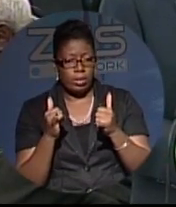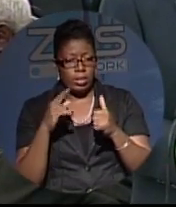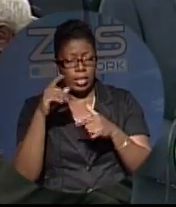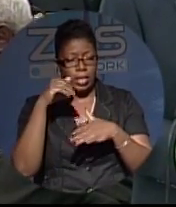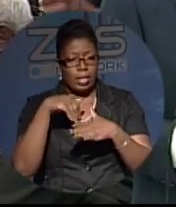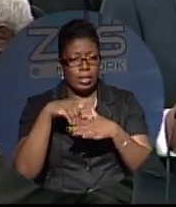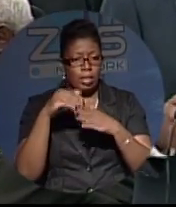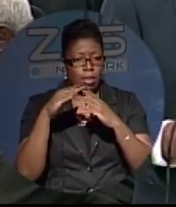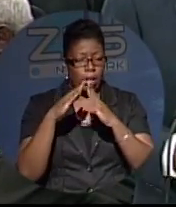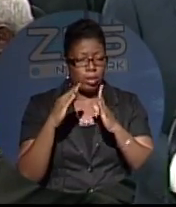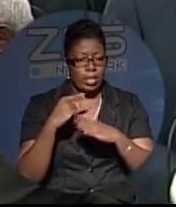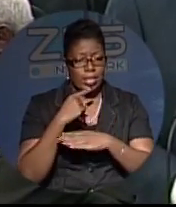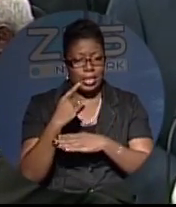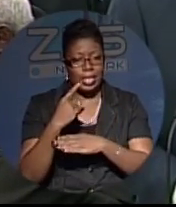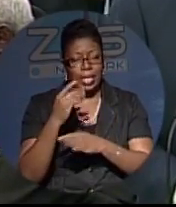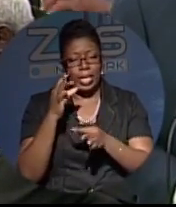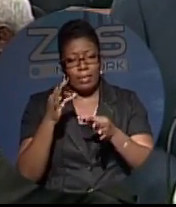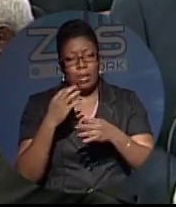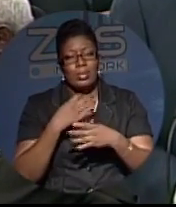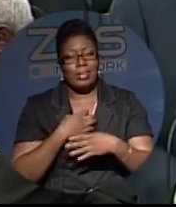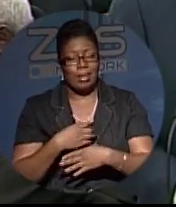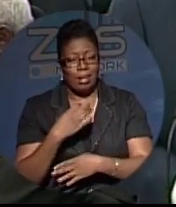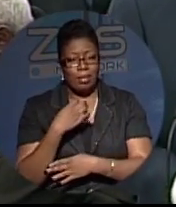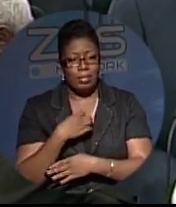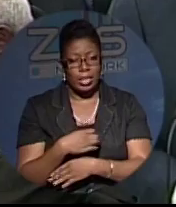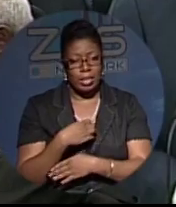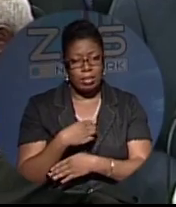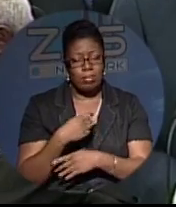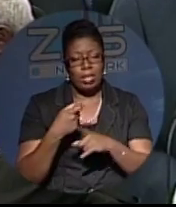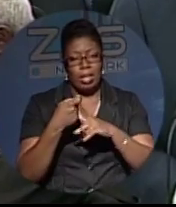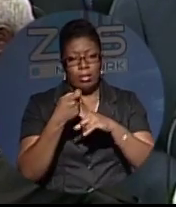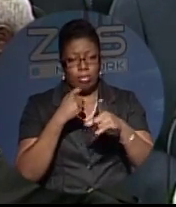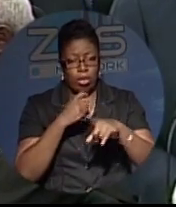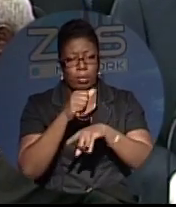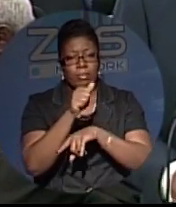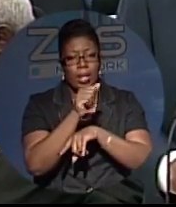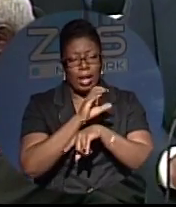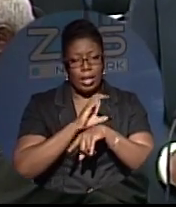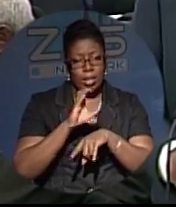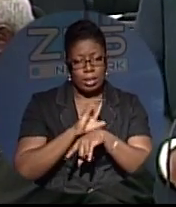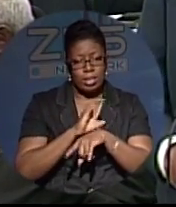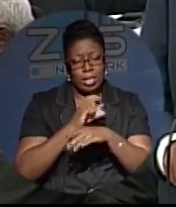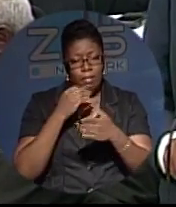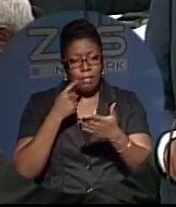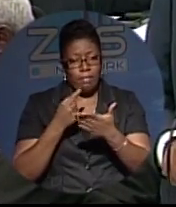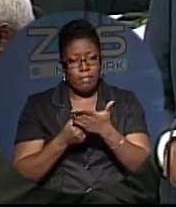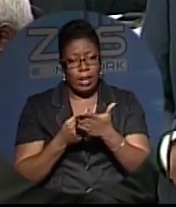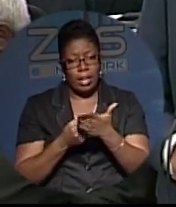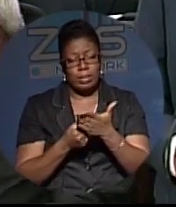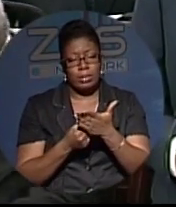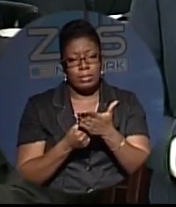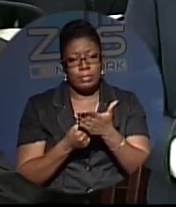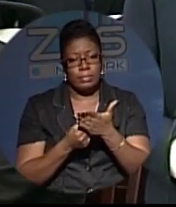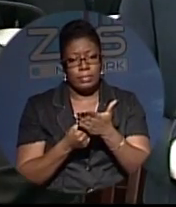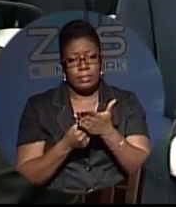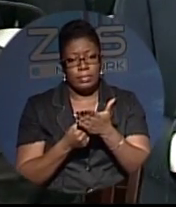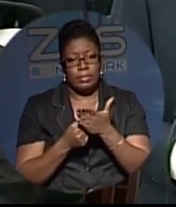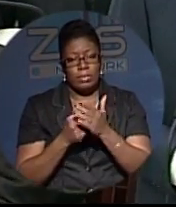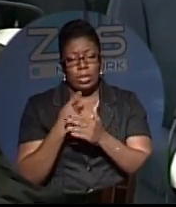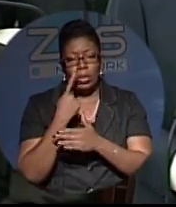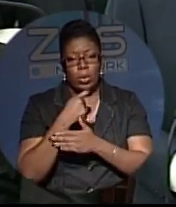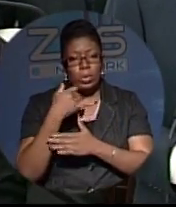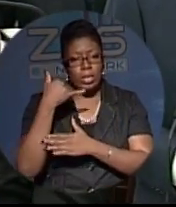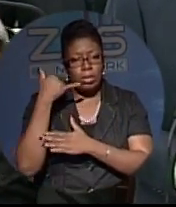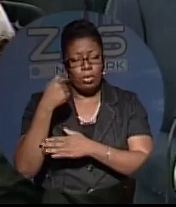House. I said that there was a complaint from Aklentz. In fact, the complaint came from the chief counselor, who